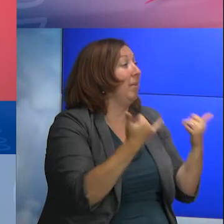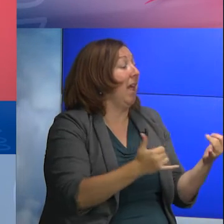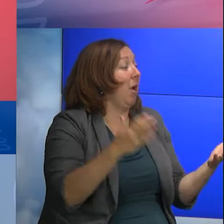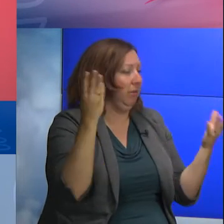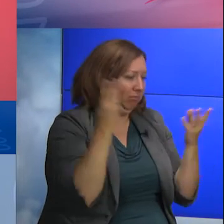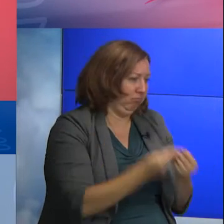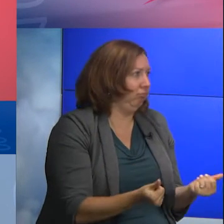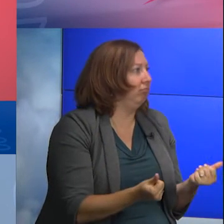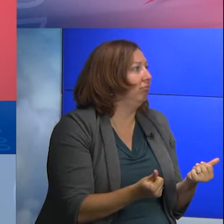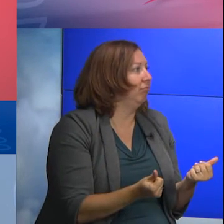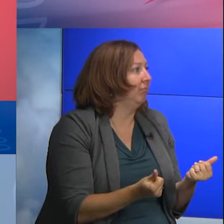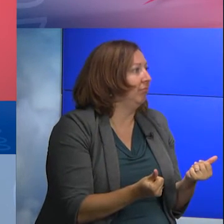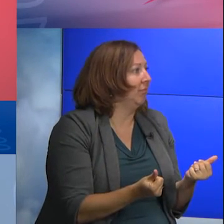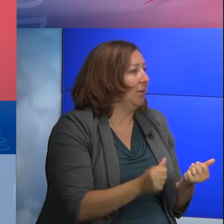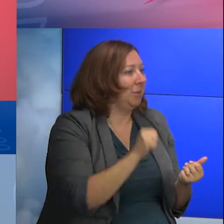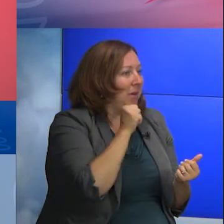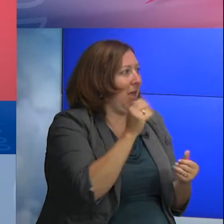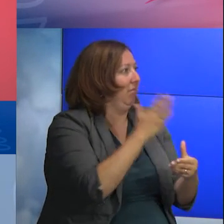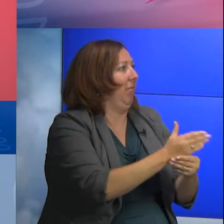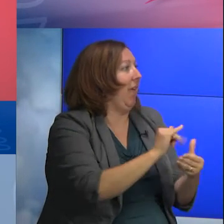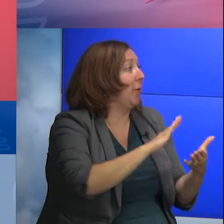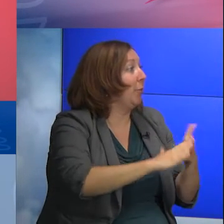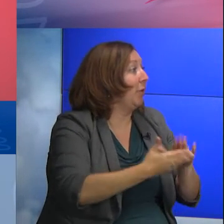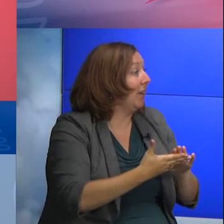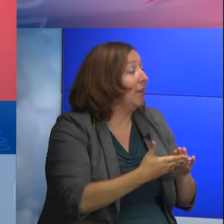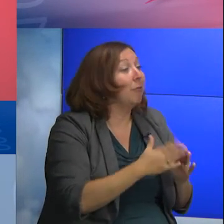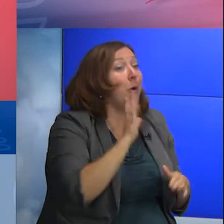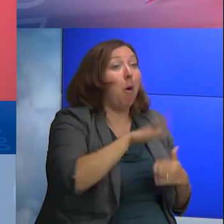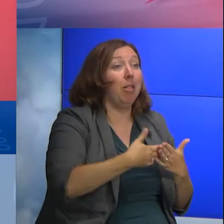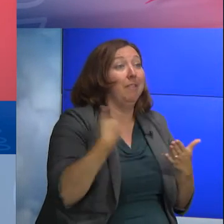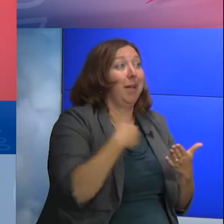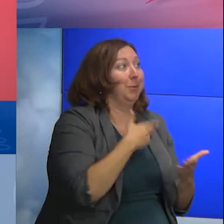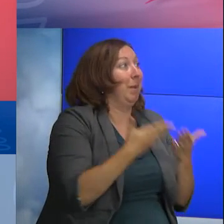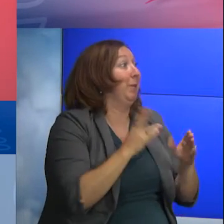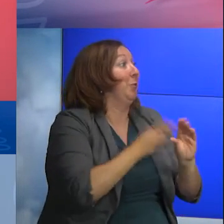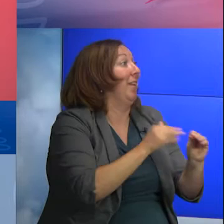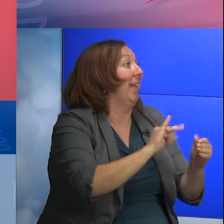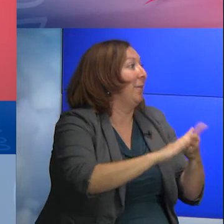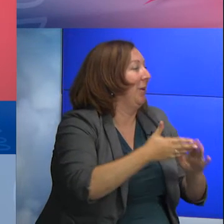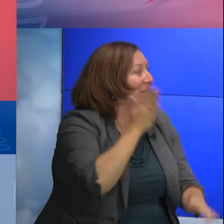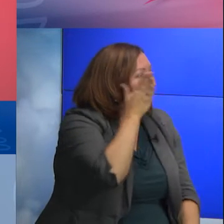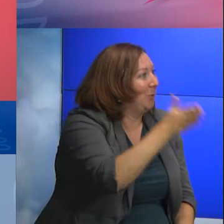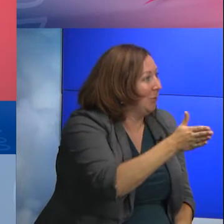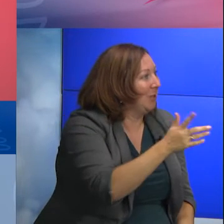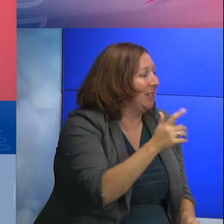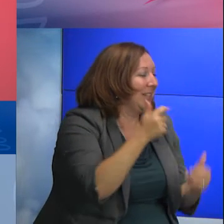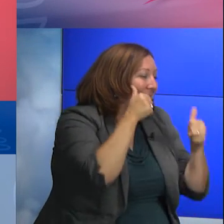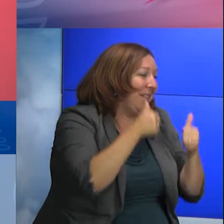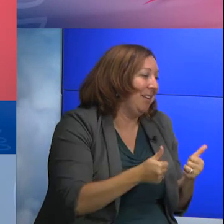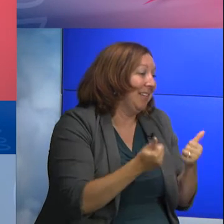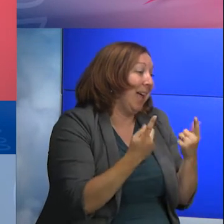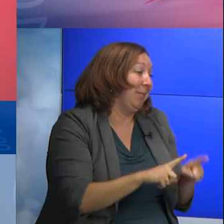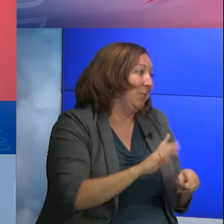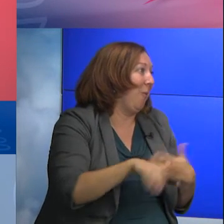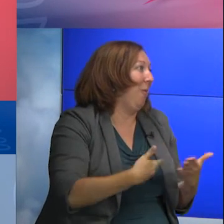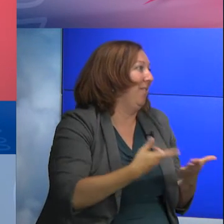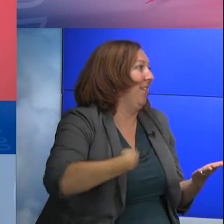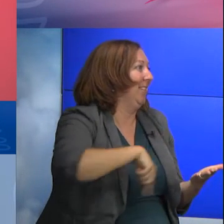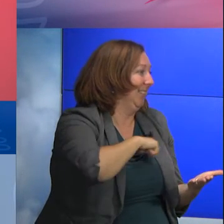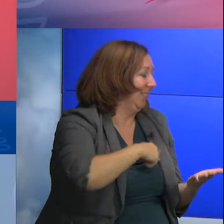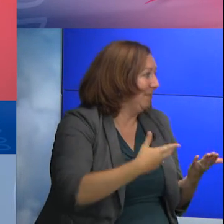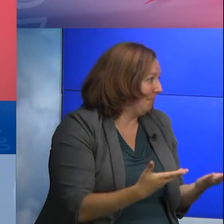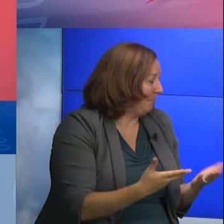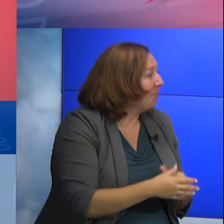community and from all of us who may be joining that community in the future. It happens to all of us. So